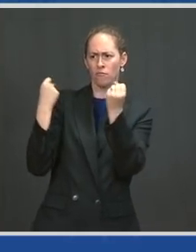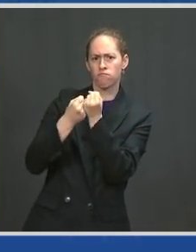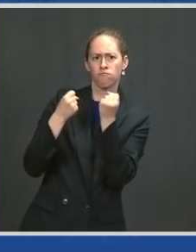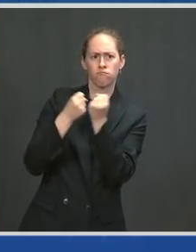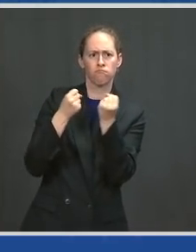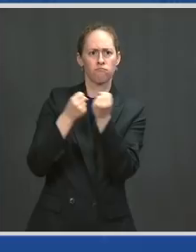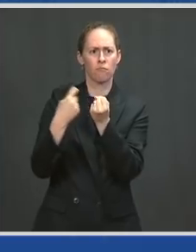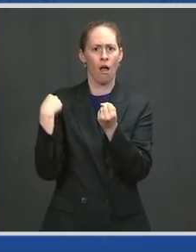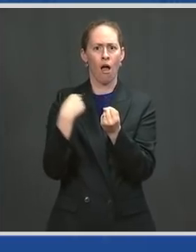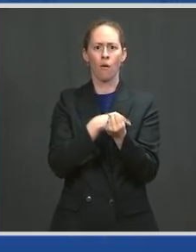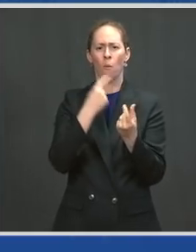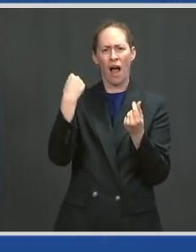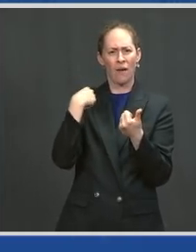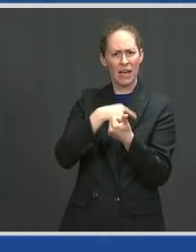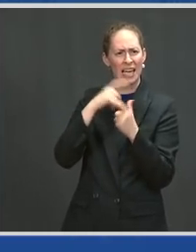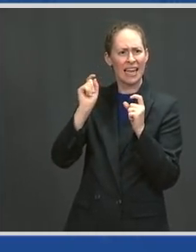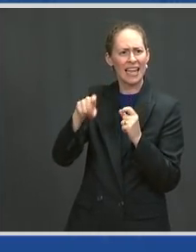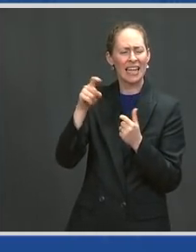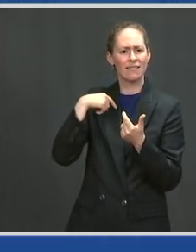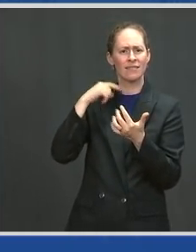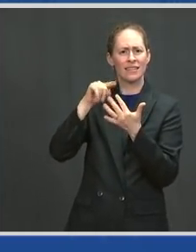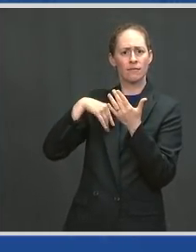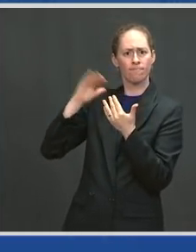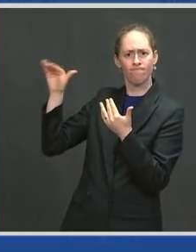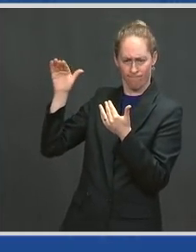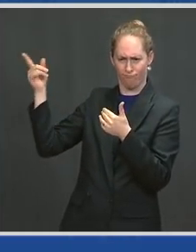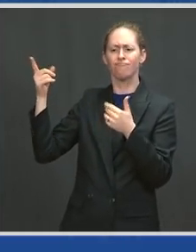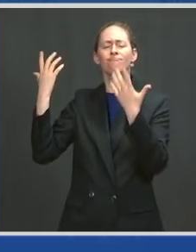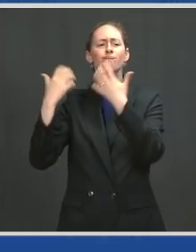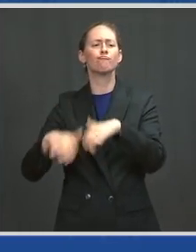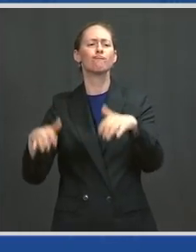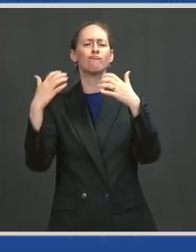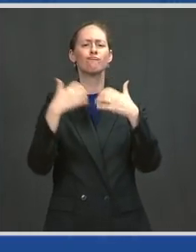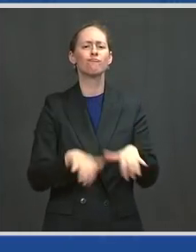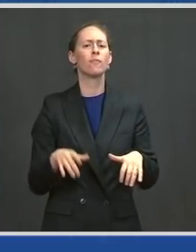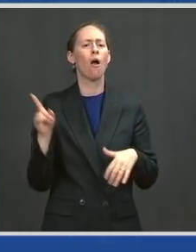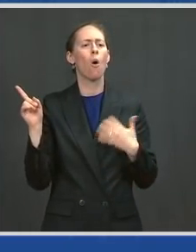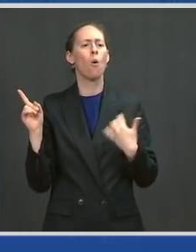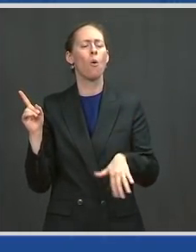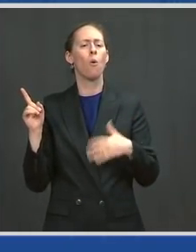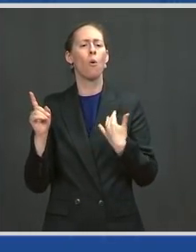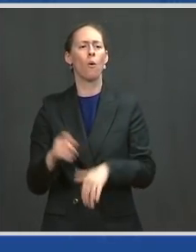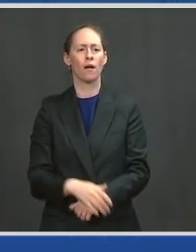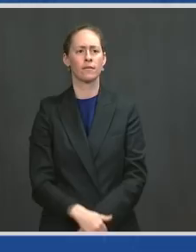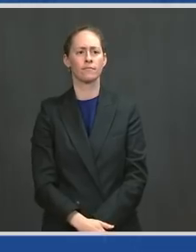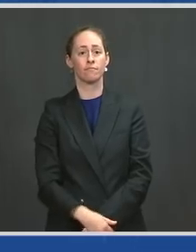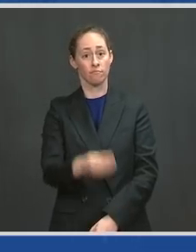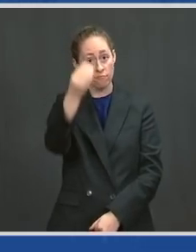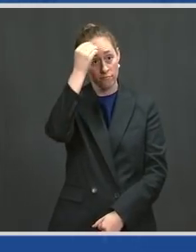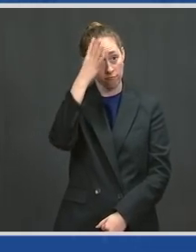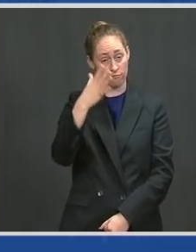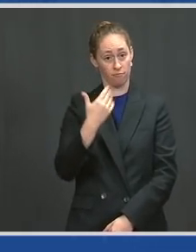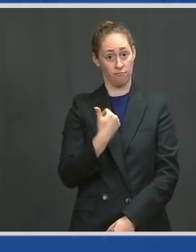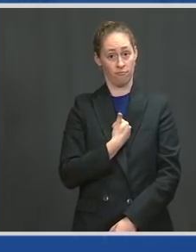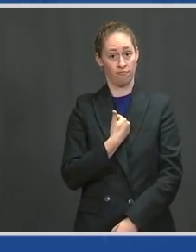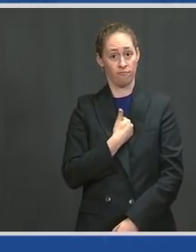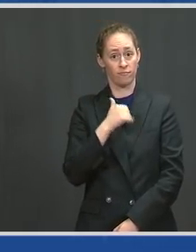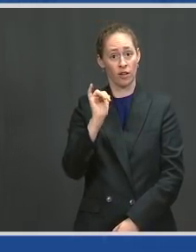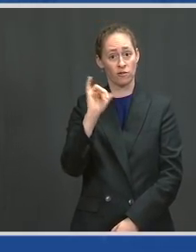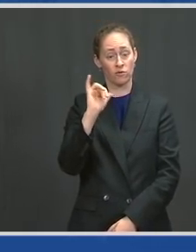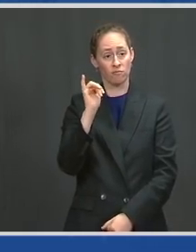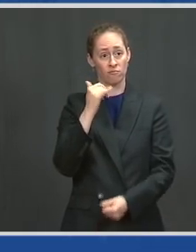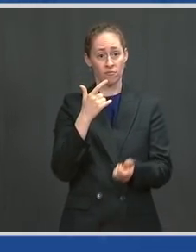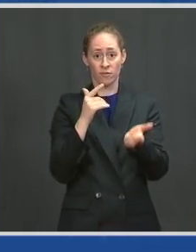to meet those goals. And as a doctor, I know it also makes a big difference when leadership respects